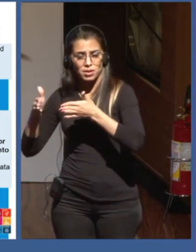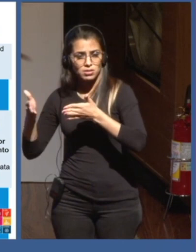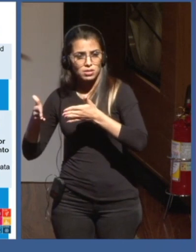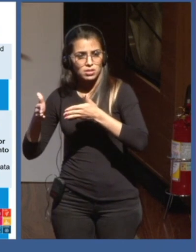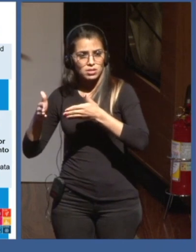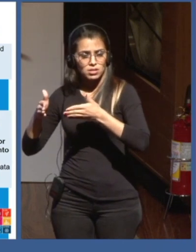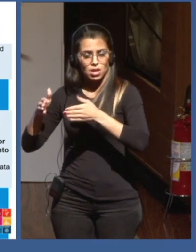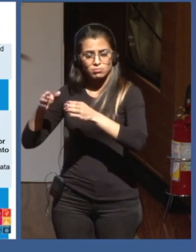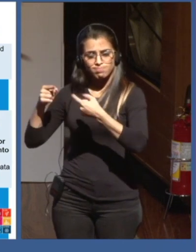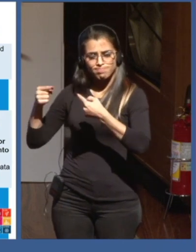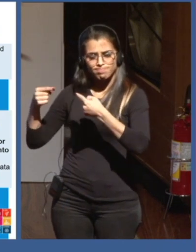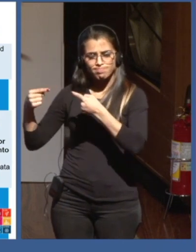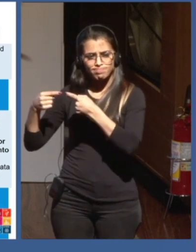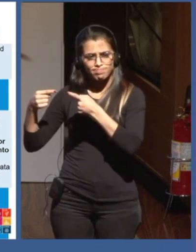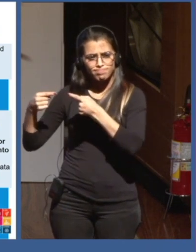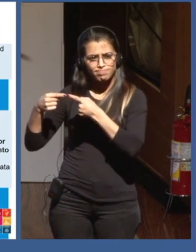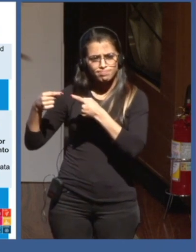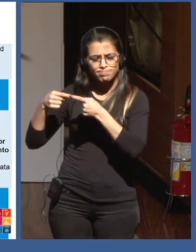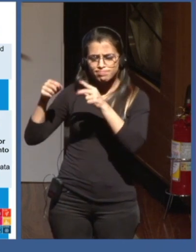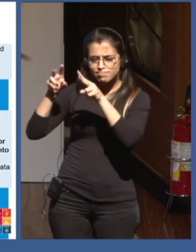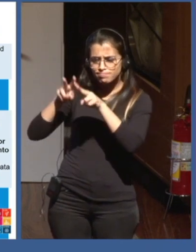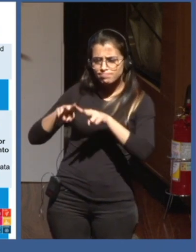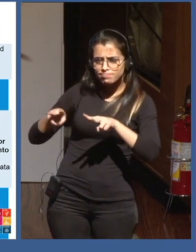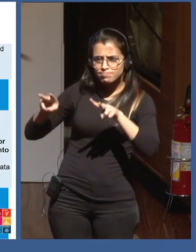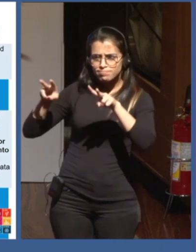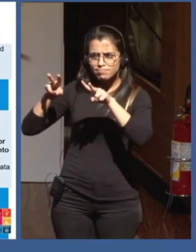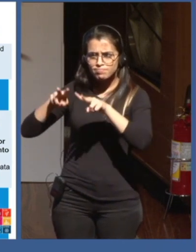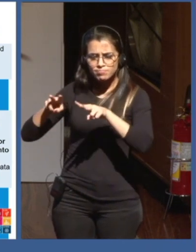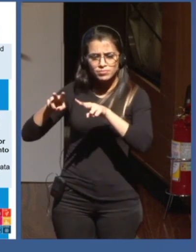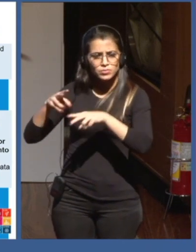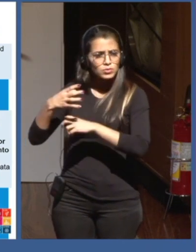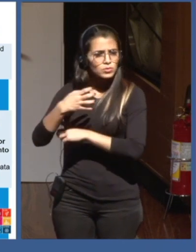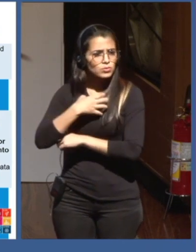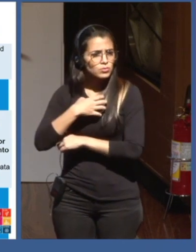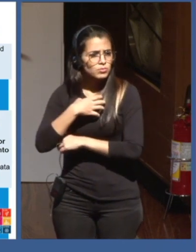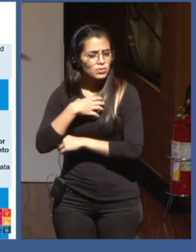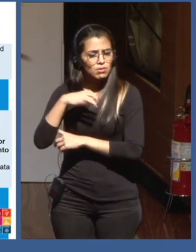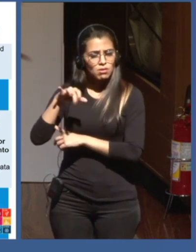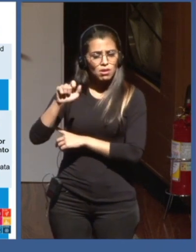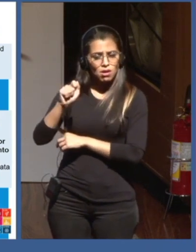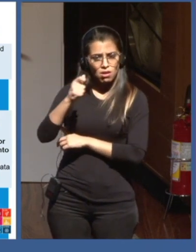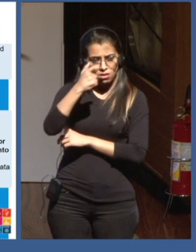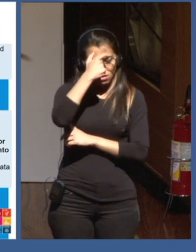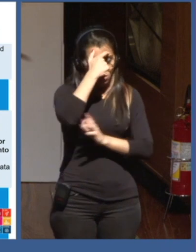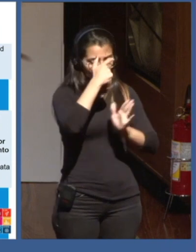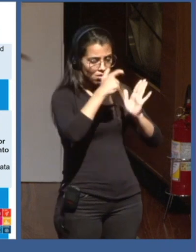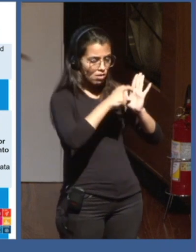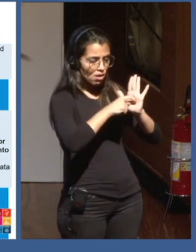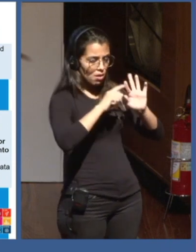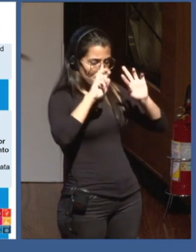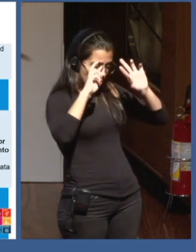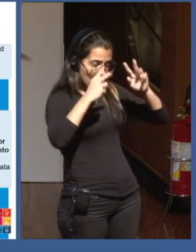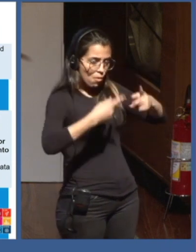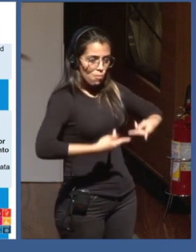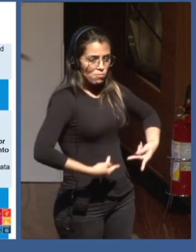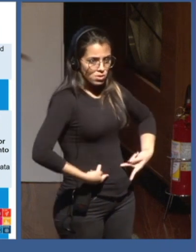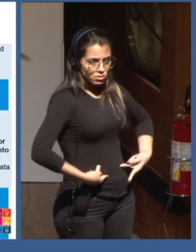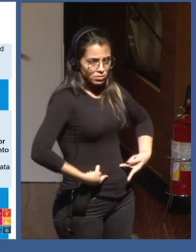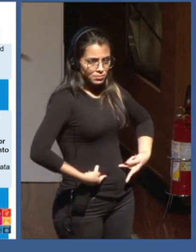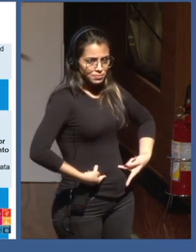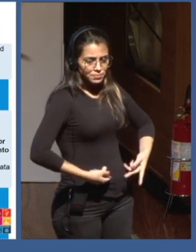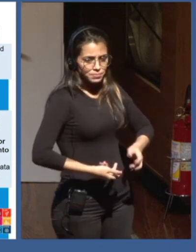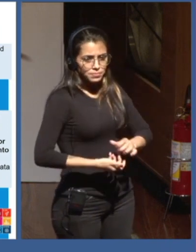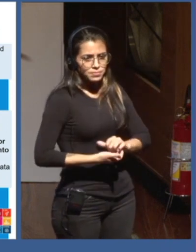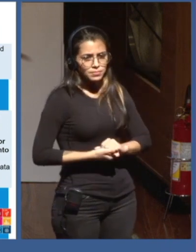of a human AI. Okay? It may seem a bit, like, disjointed, but hopefully I will manage to